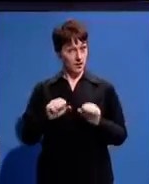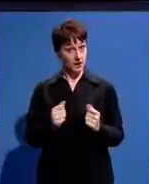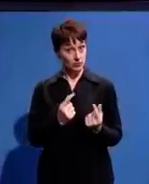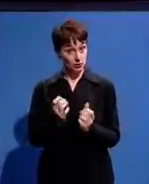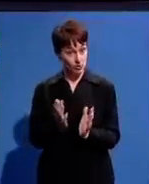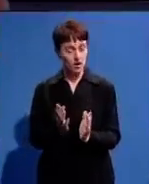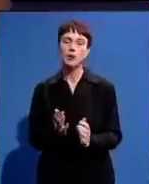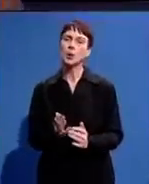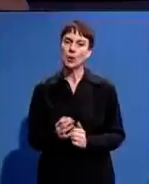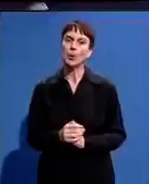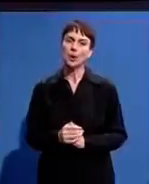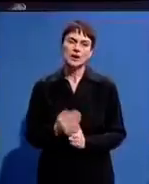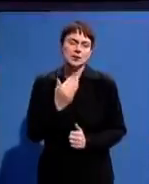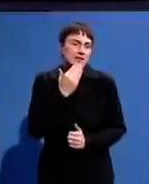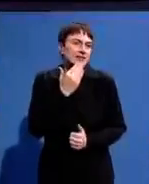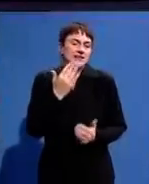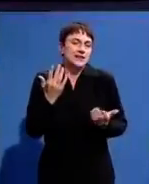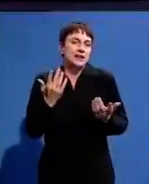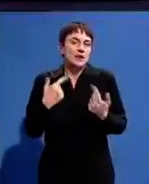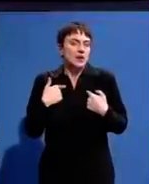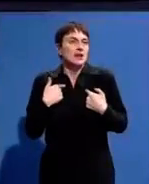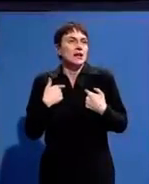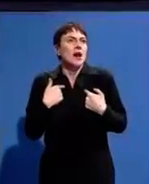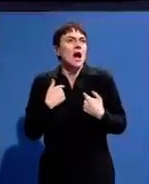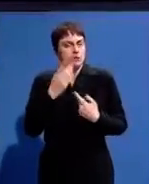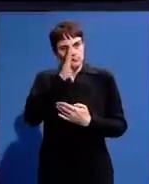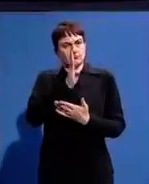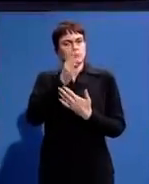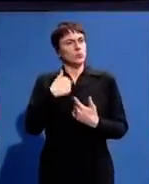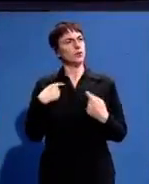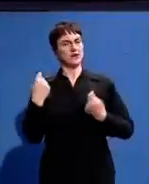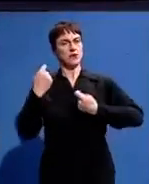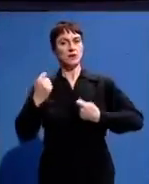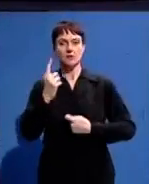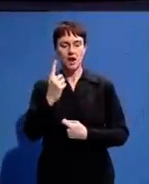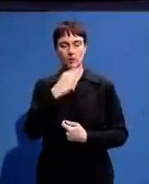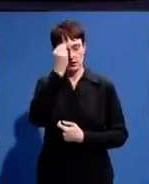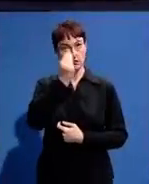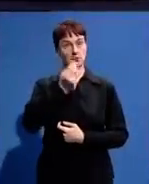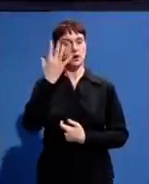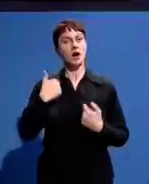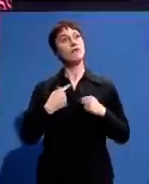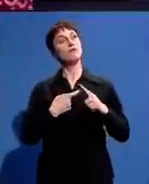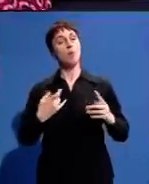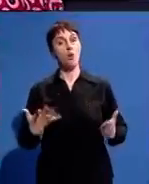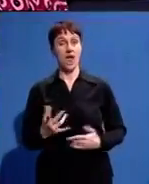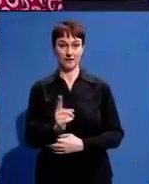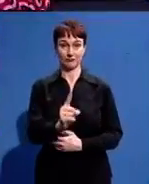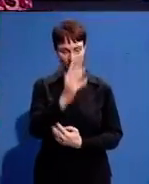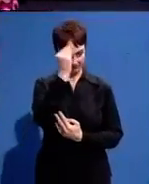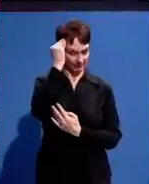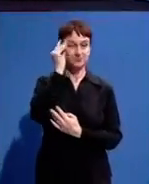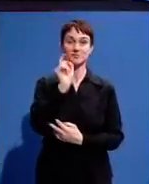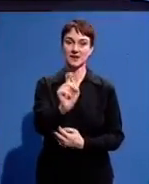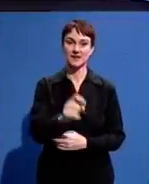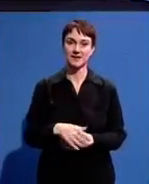kind of art that says and celebrates who we are but also that challenges the presence without forgetting where we come from and that is what it's all